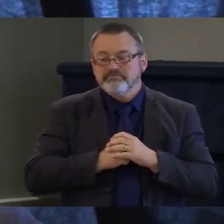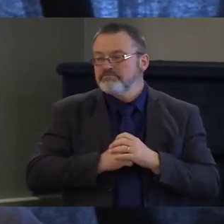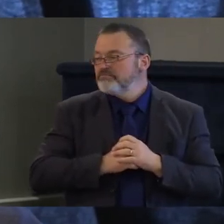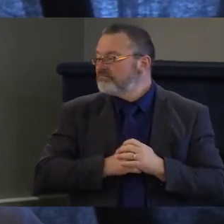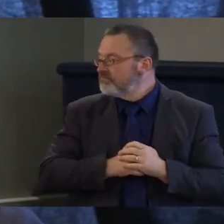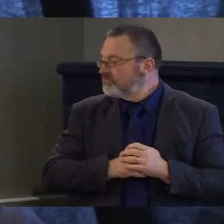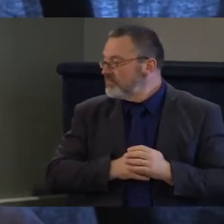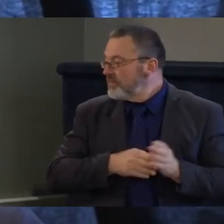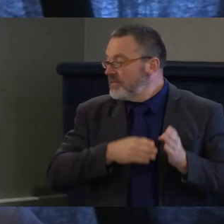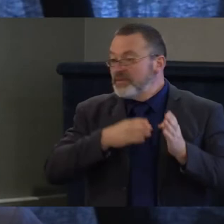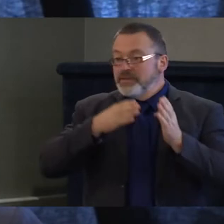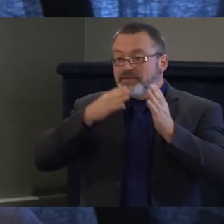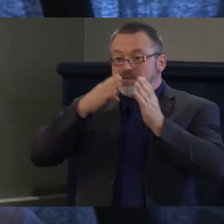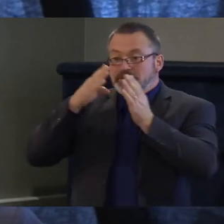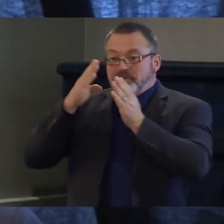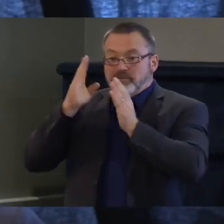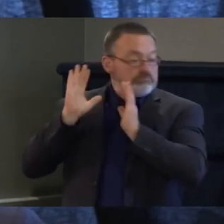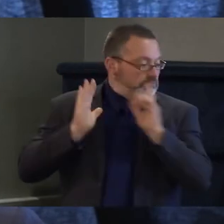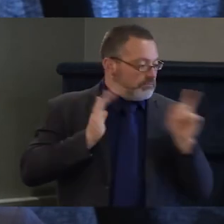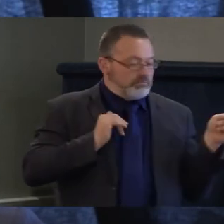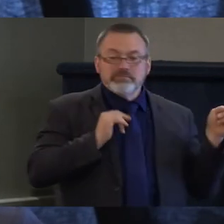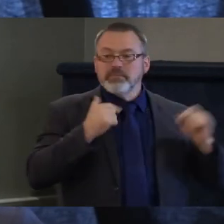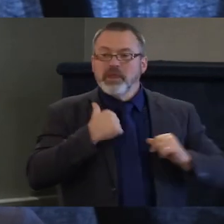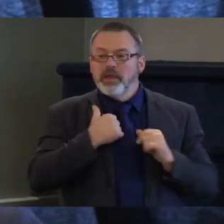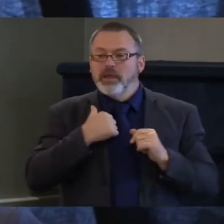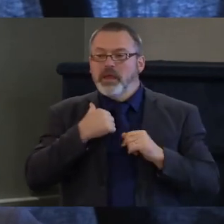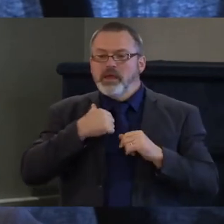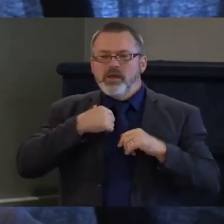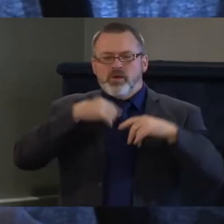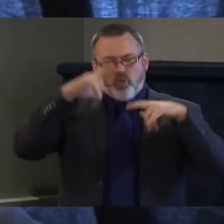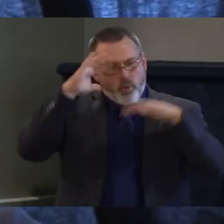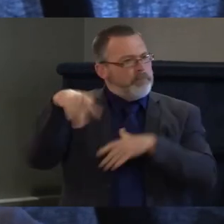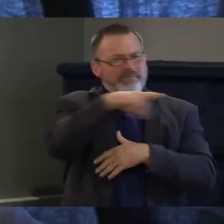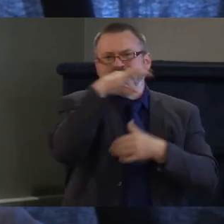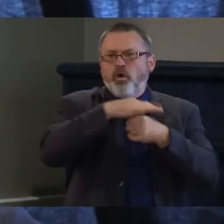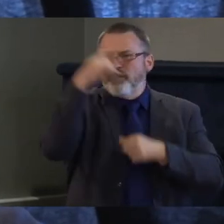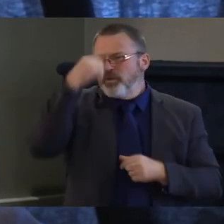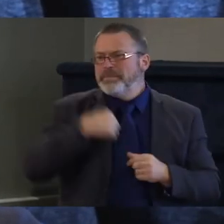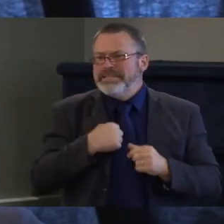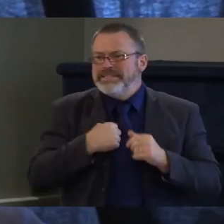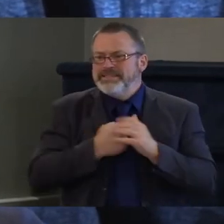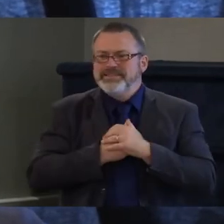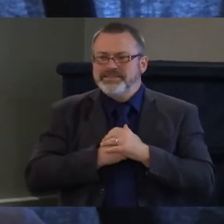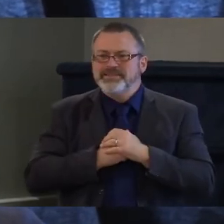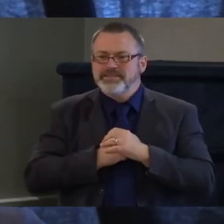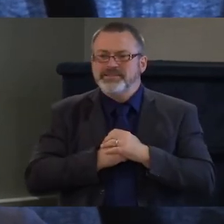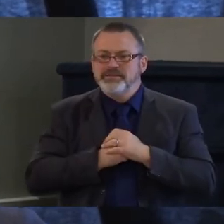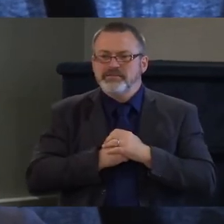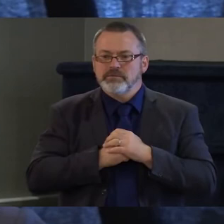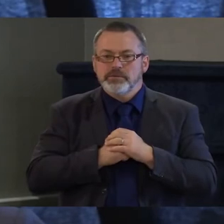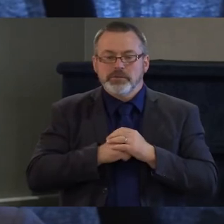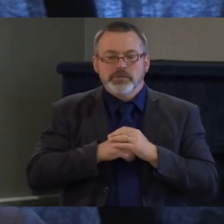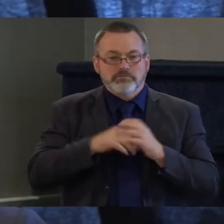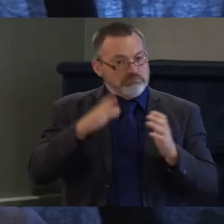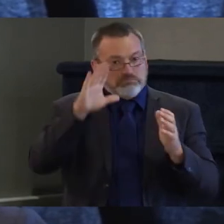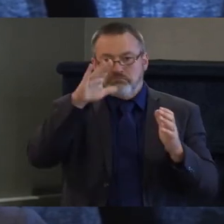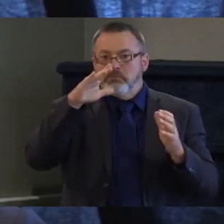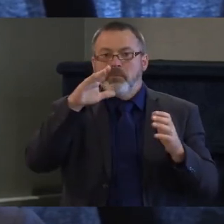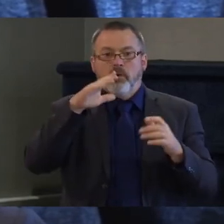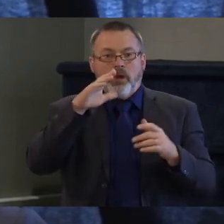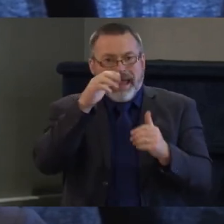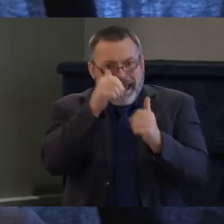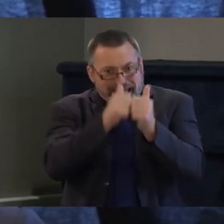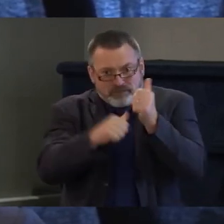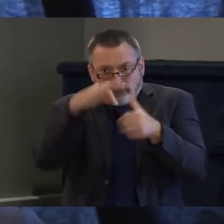i just hope that i can earn your vote i think that's the last thing i want to say i hope i can earn your vote i have a lot of legislative experience i want to bring